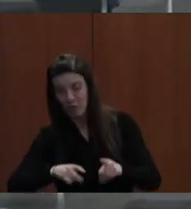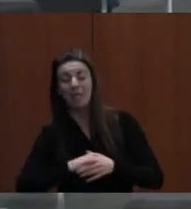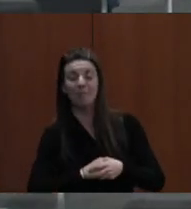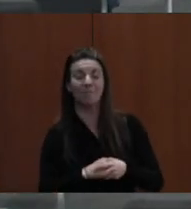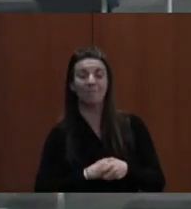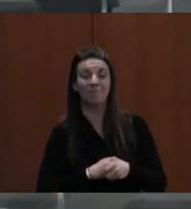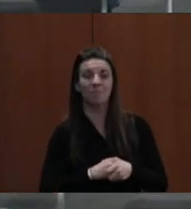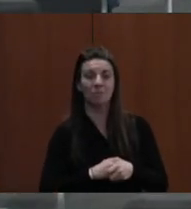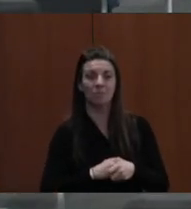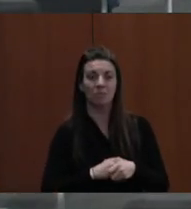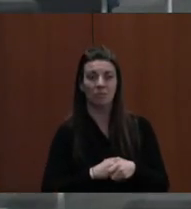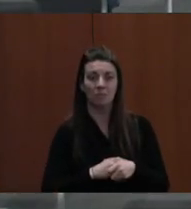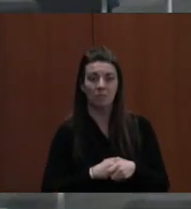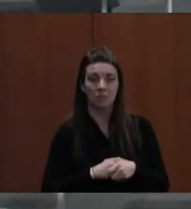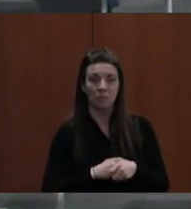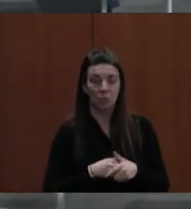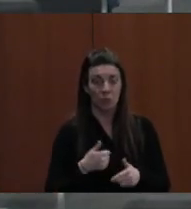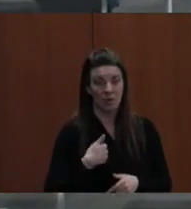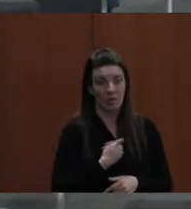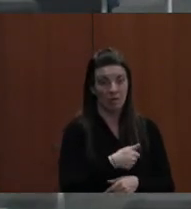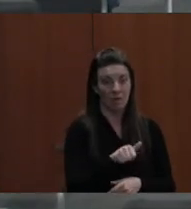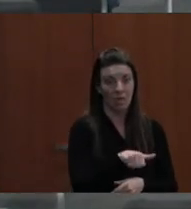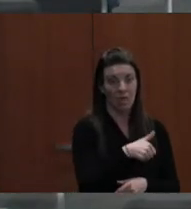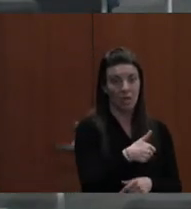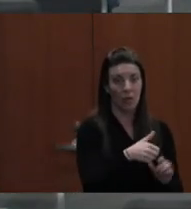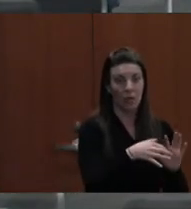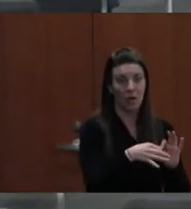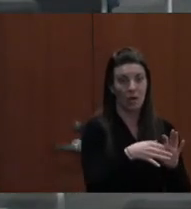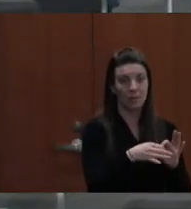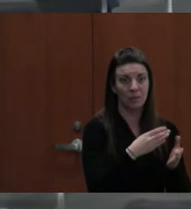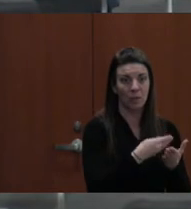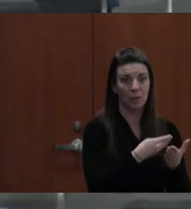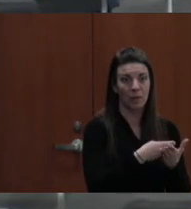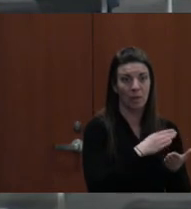OKAY. ANY OTHER DIRECTIONS STAY UP ON THE BUDGET? I DON'T THINK SO.